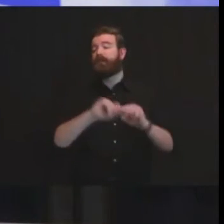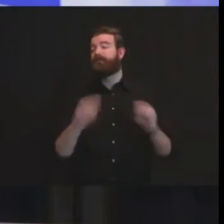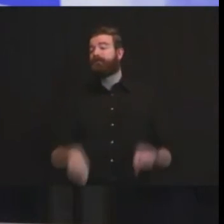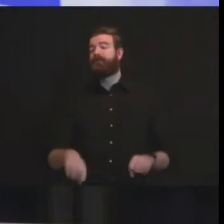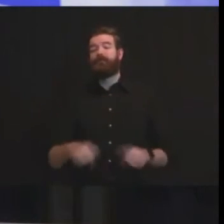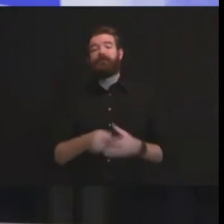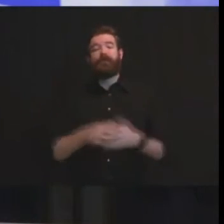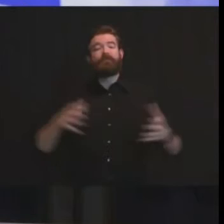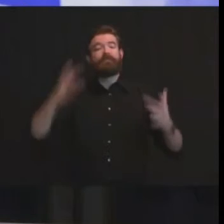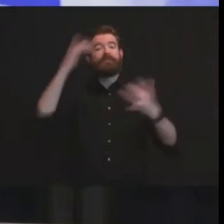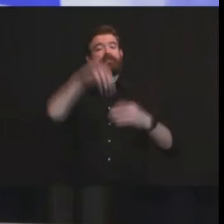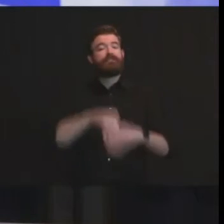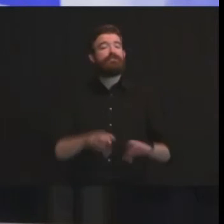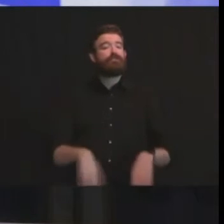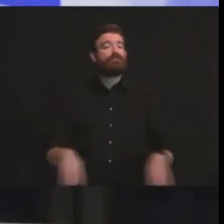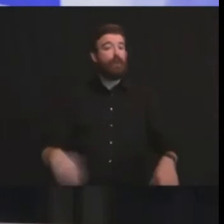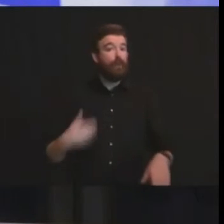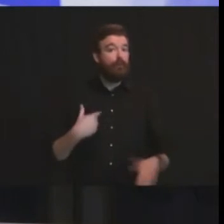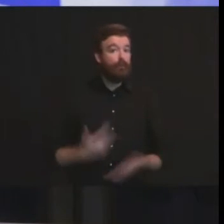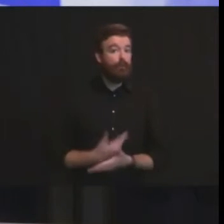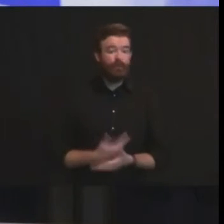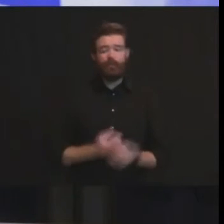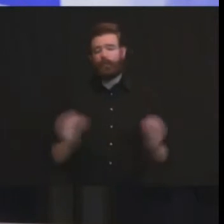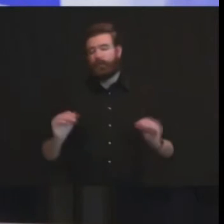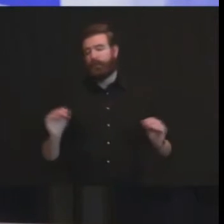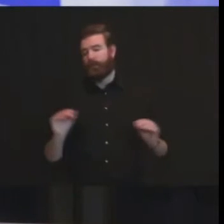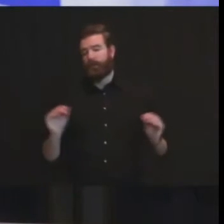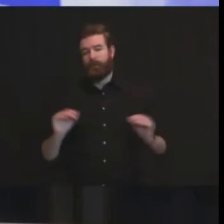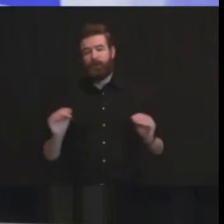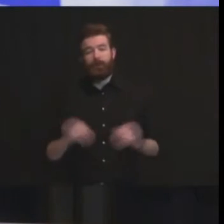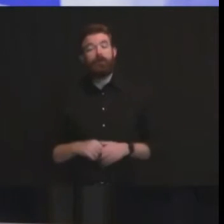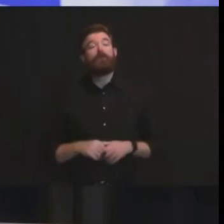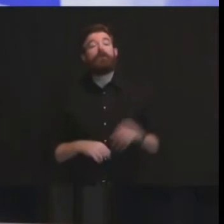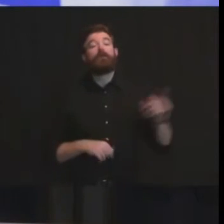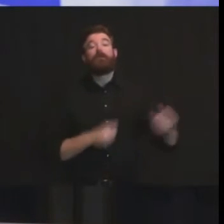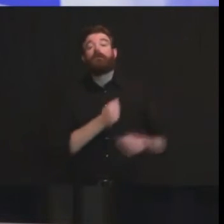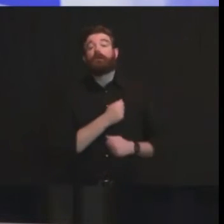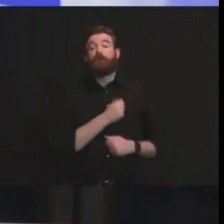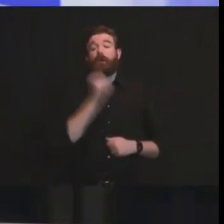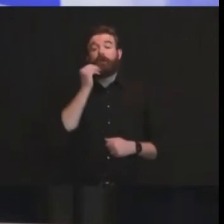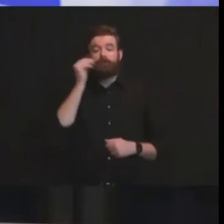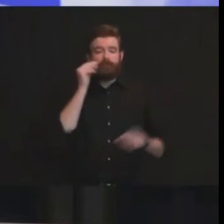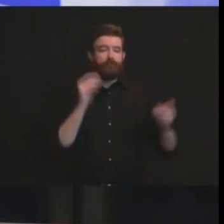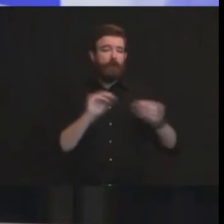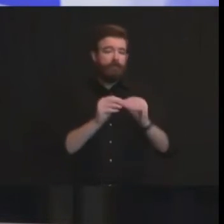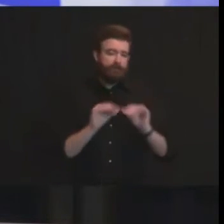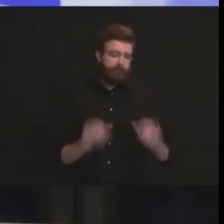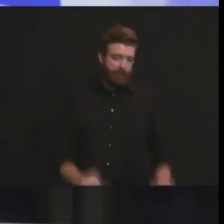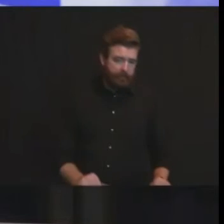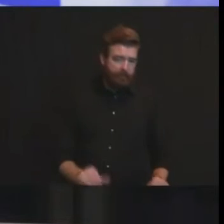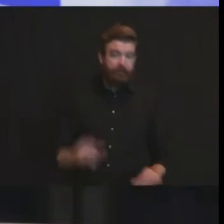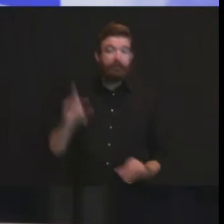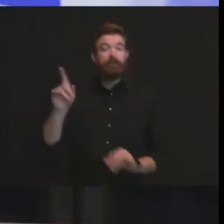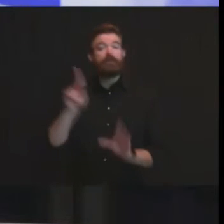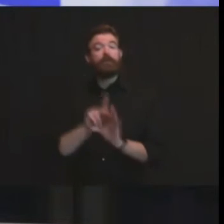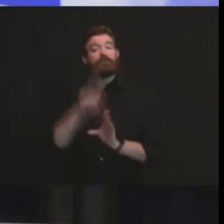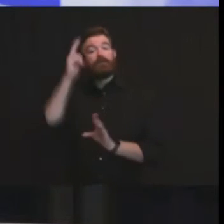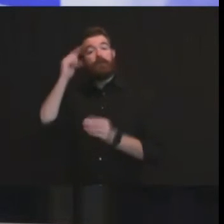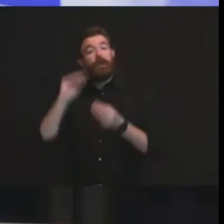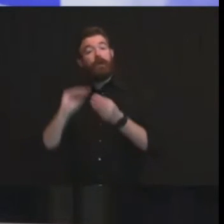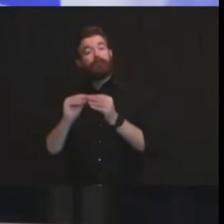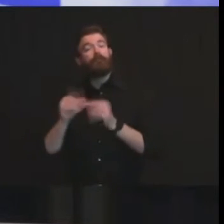our state's veterans homes the numbers remain the same and at our psychiatric hospitals there is one new